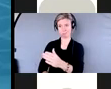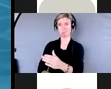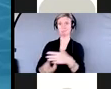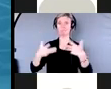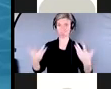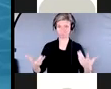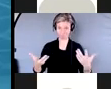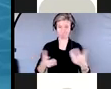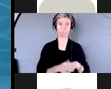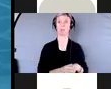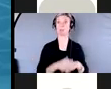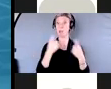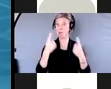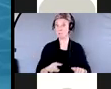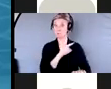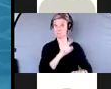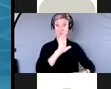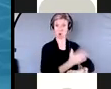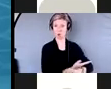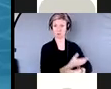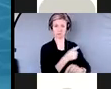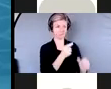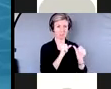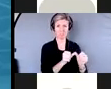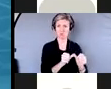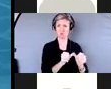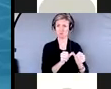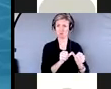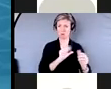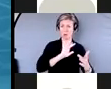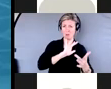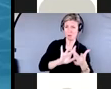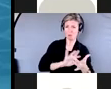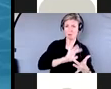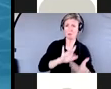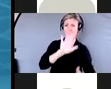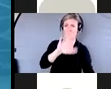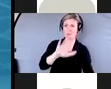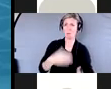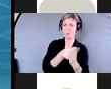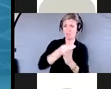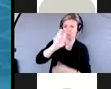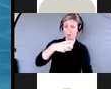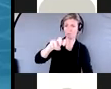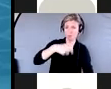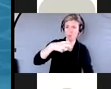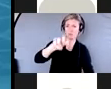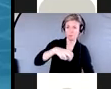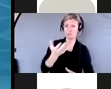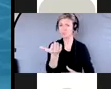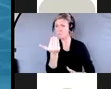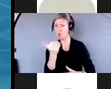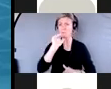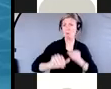meantime, the daughter kept contacting the firm to transfer the funds. The advisor refused as after the father's passing, the